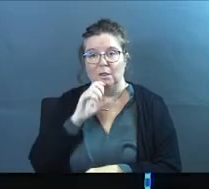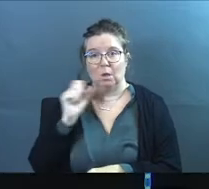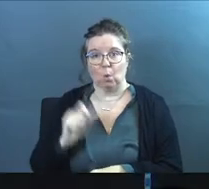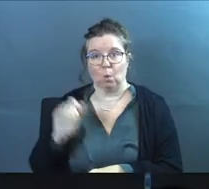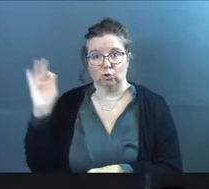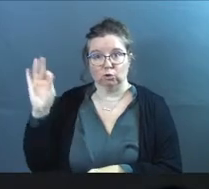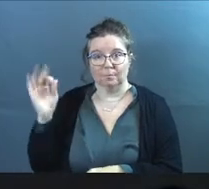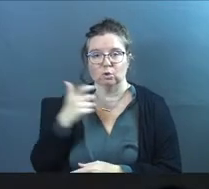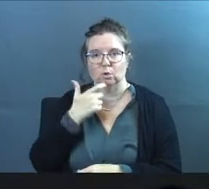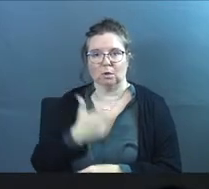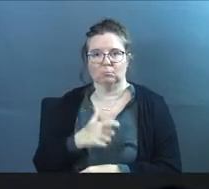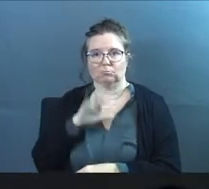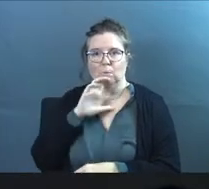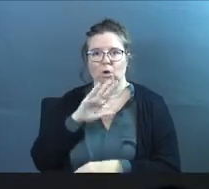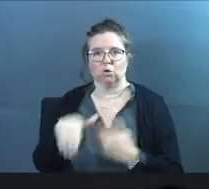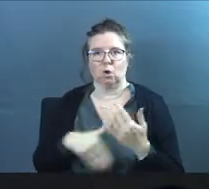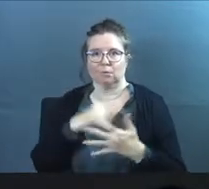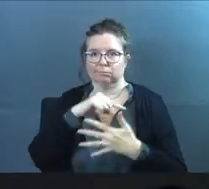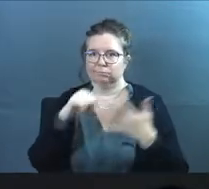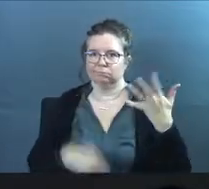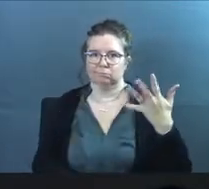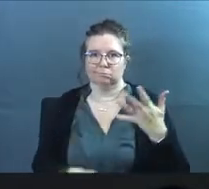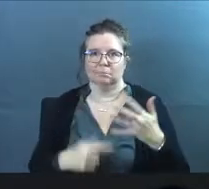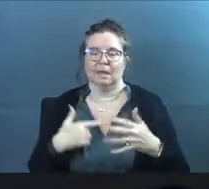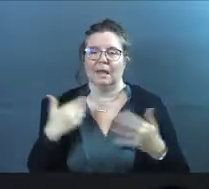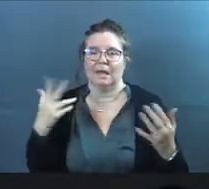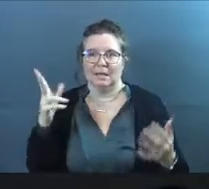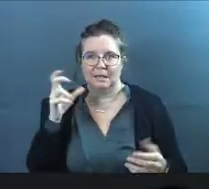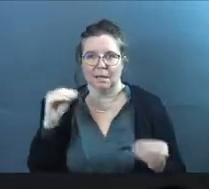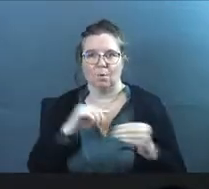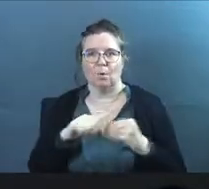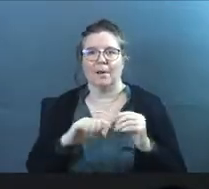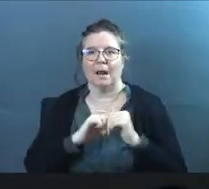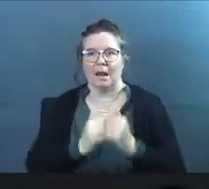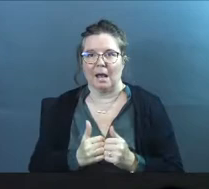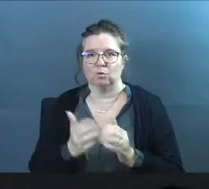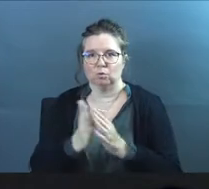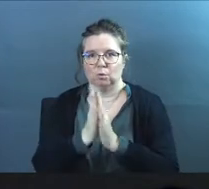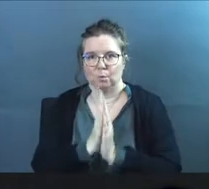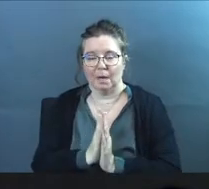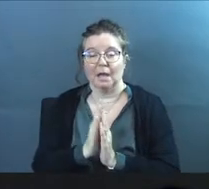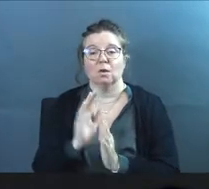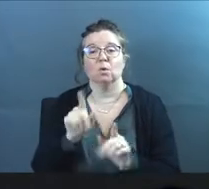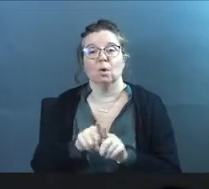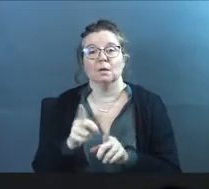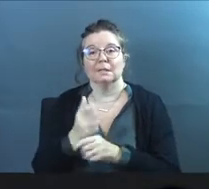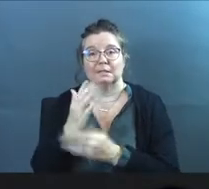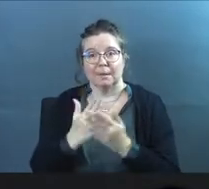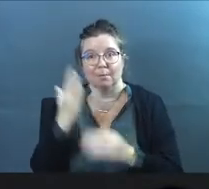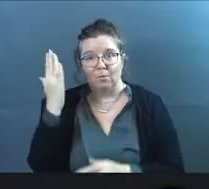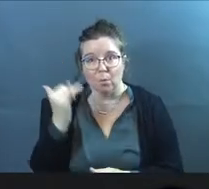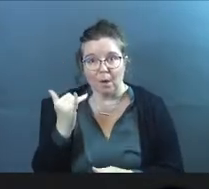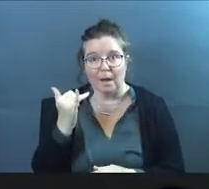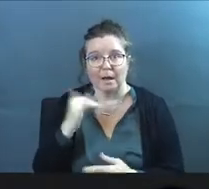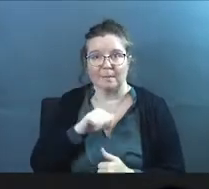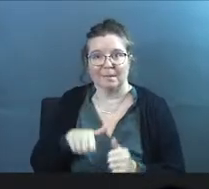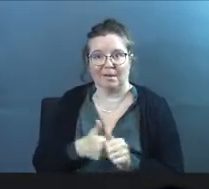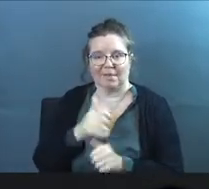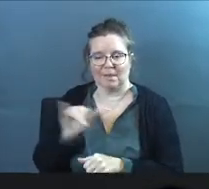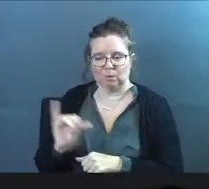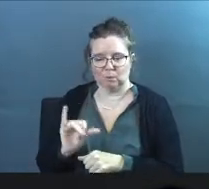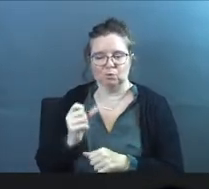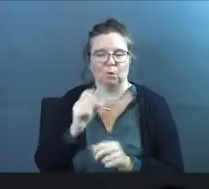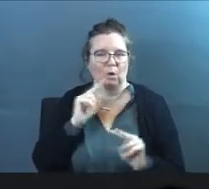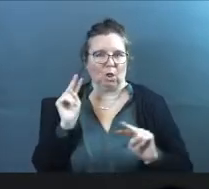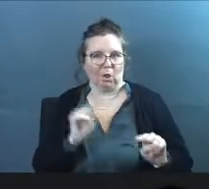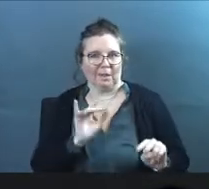in there. You can watch all this, the whole series, and hear more about how to pray. And you'll even get some of the why and the heart behind all that as well. So,